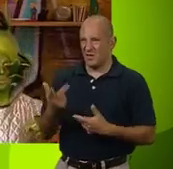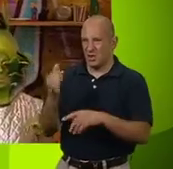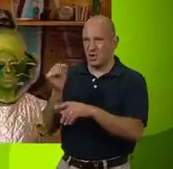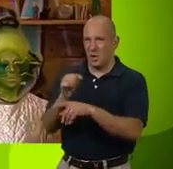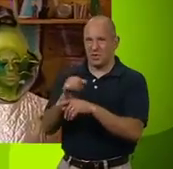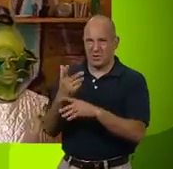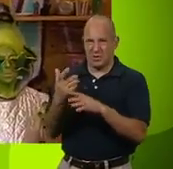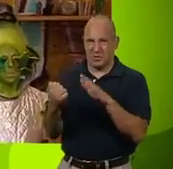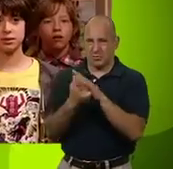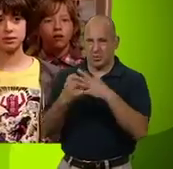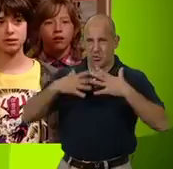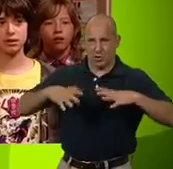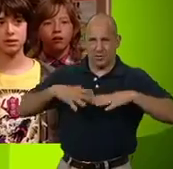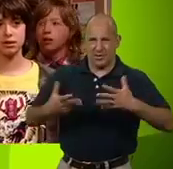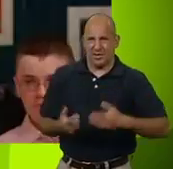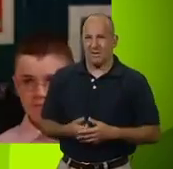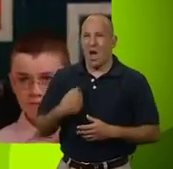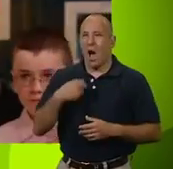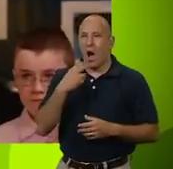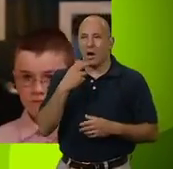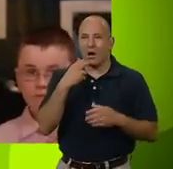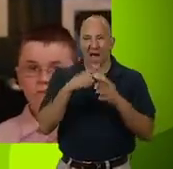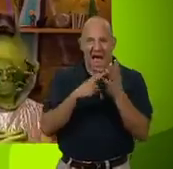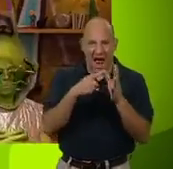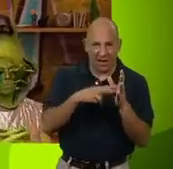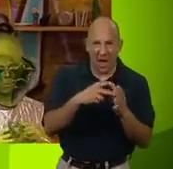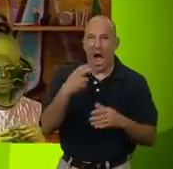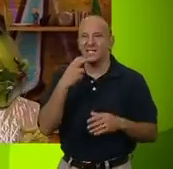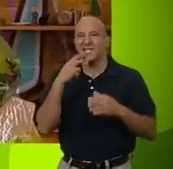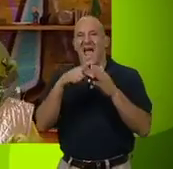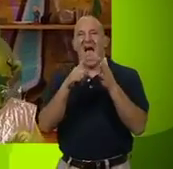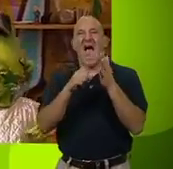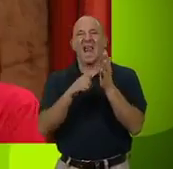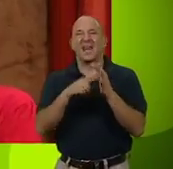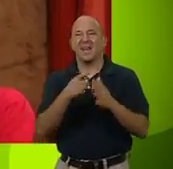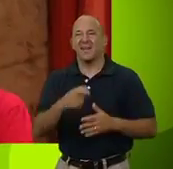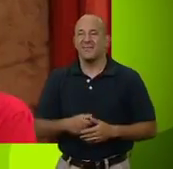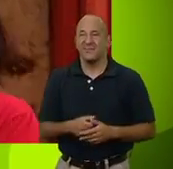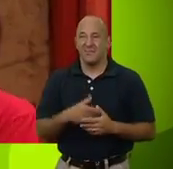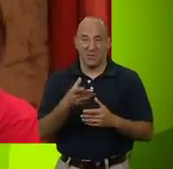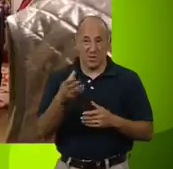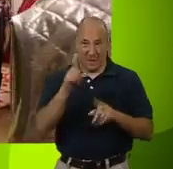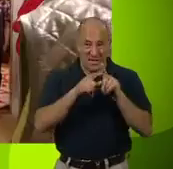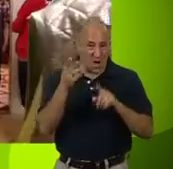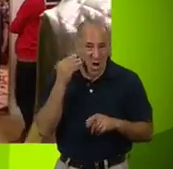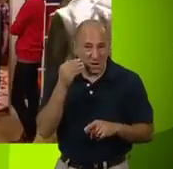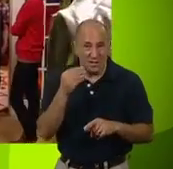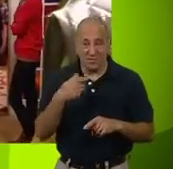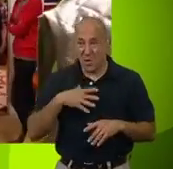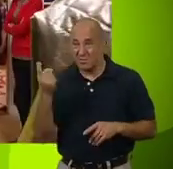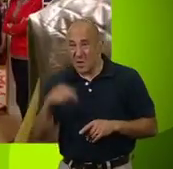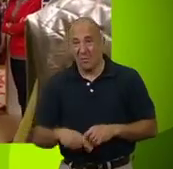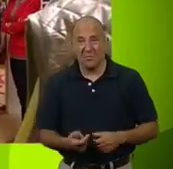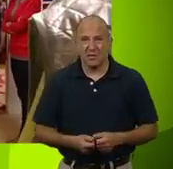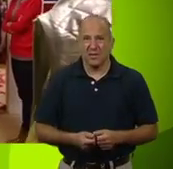of jokers in rubbish costumes. They're my Uncle Alan and Auntie Ellen. They heard about your meeting and asked if they could come along.